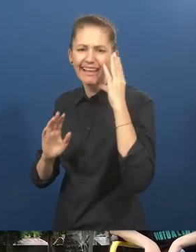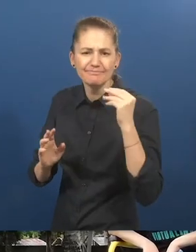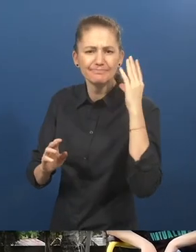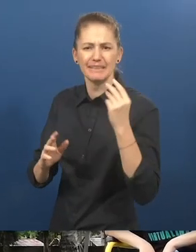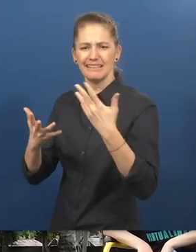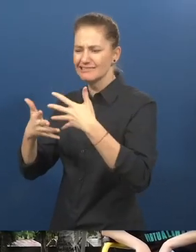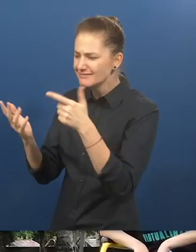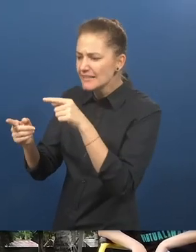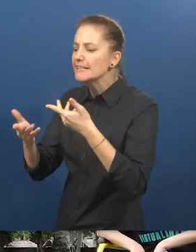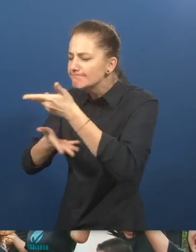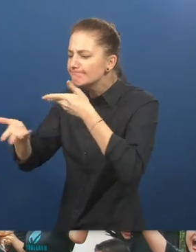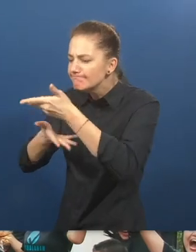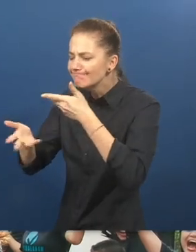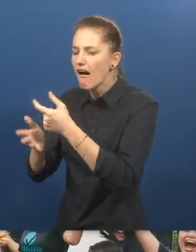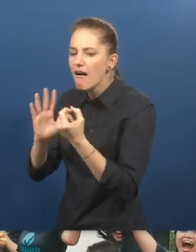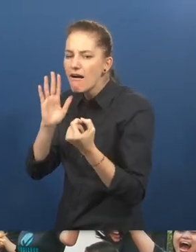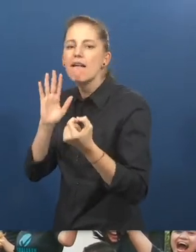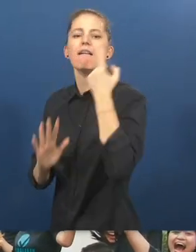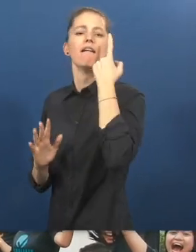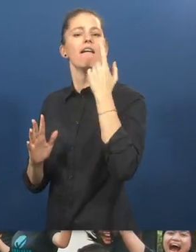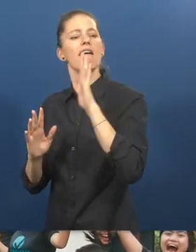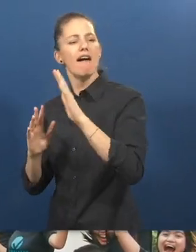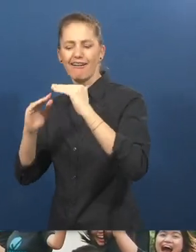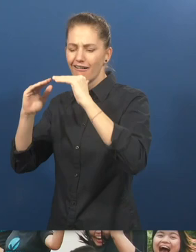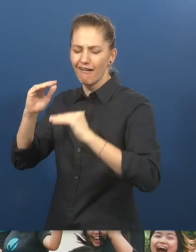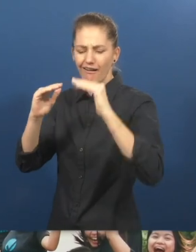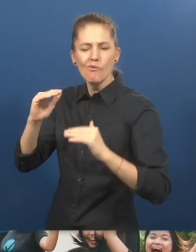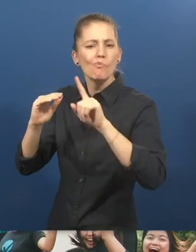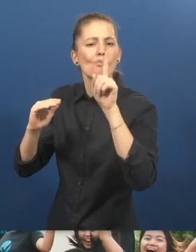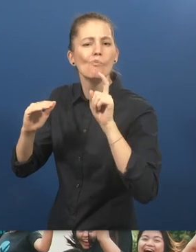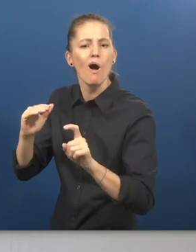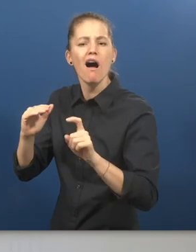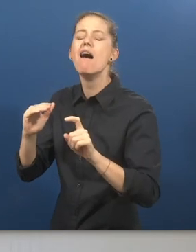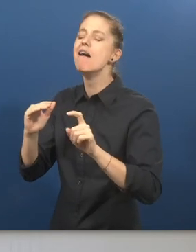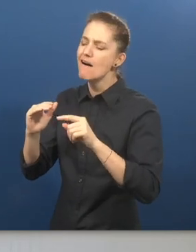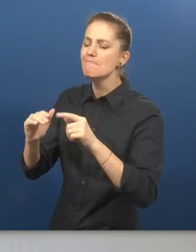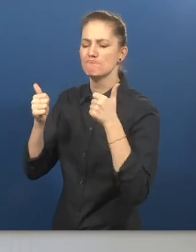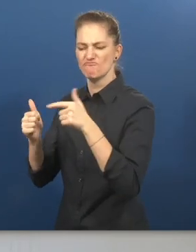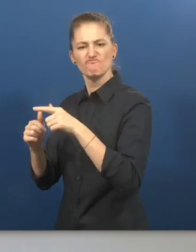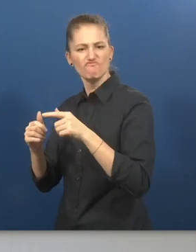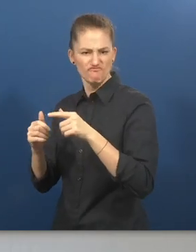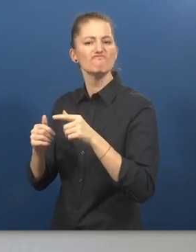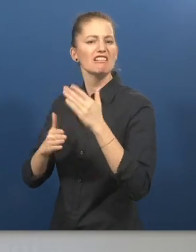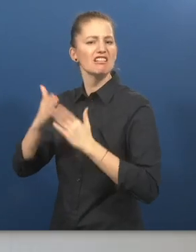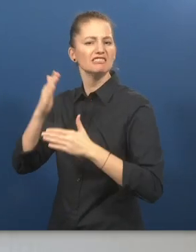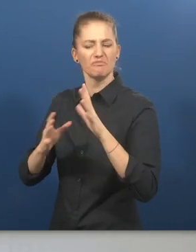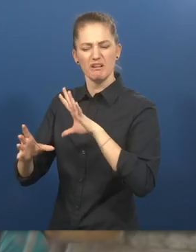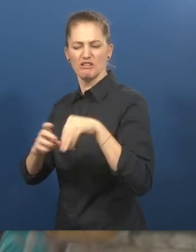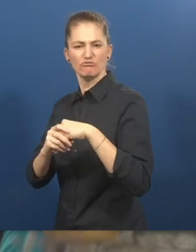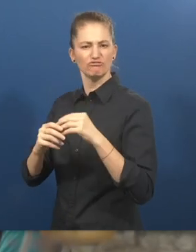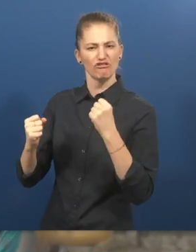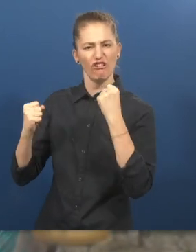root causes of inequality so that they can become disability inclusion champion once they are placed within a company.